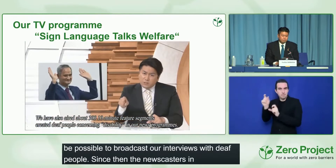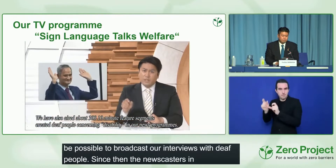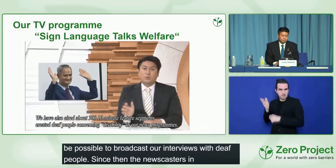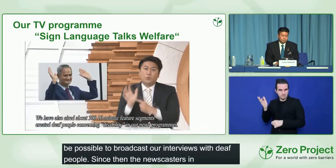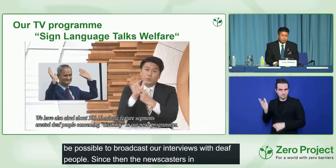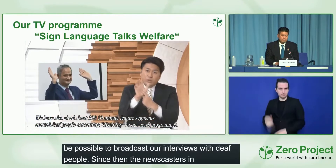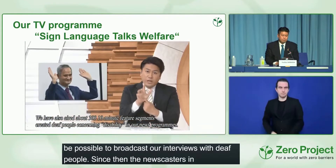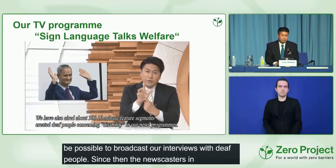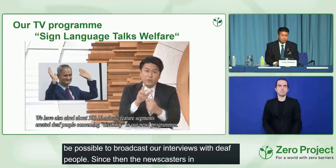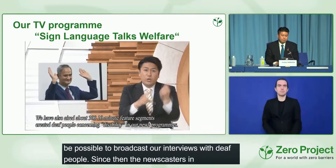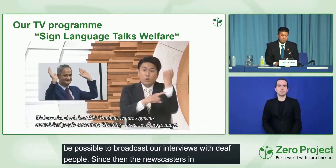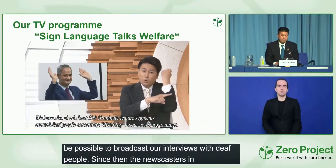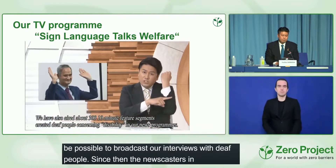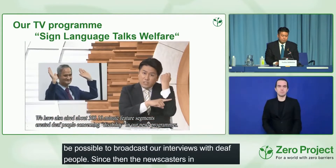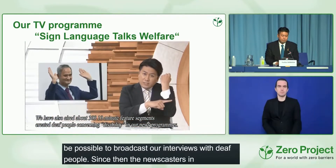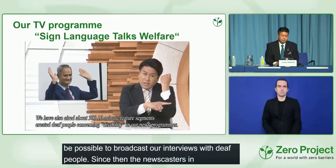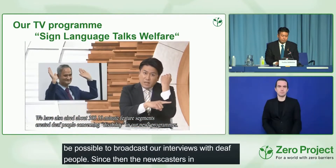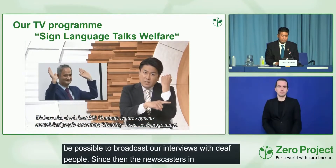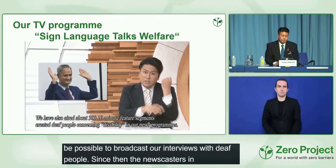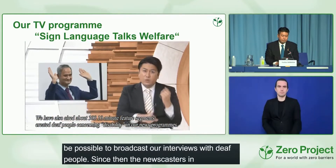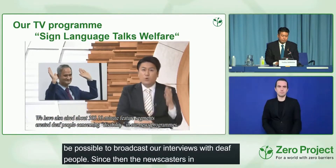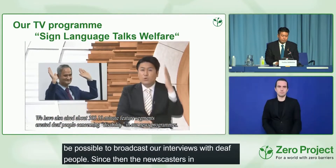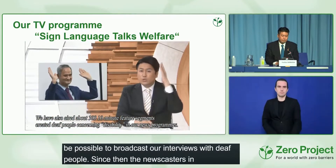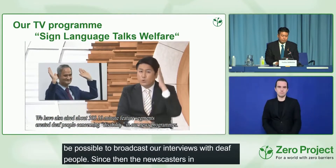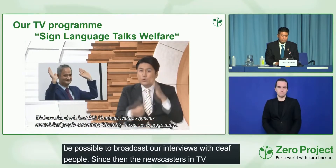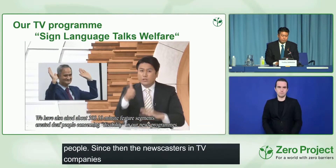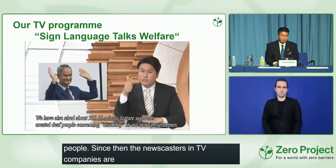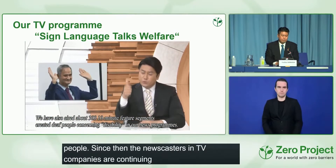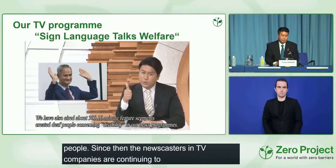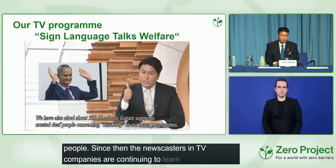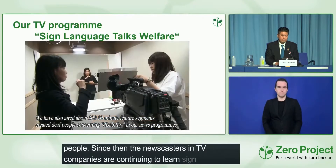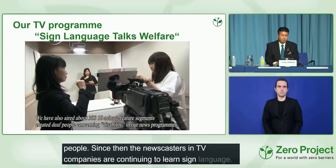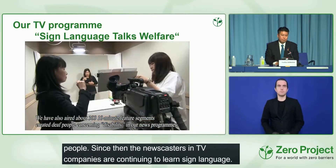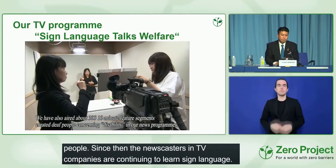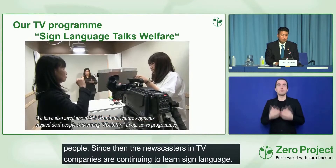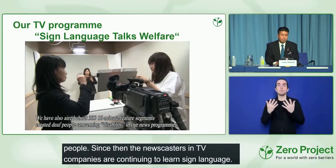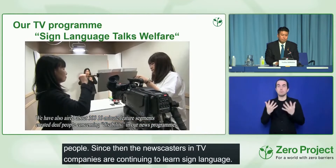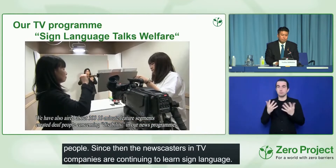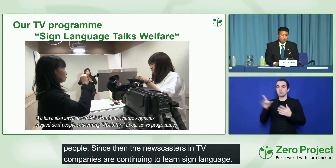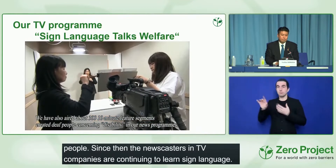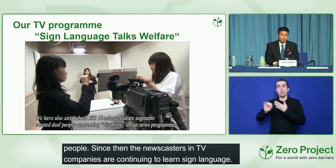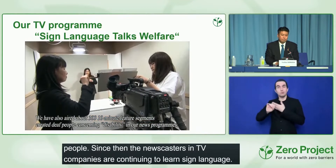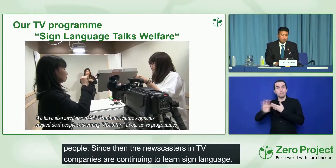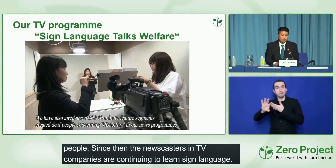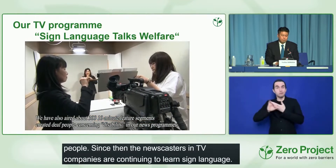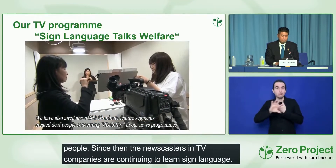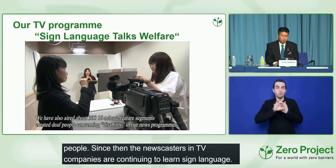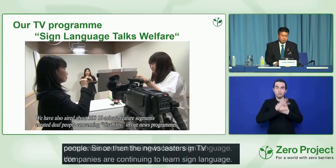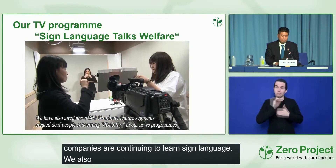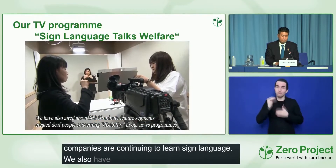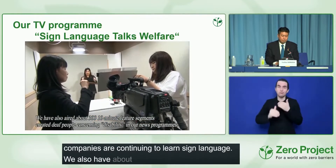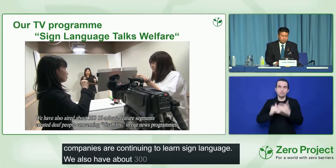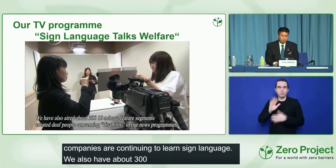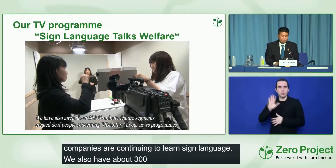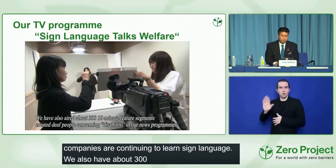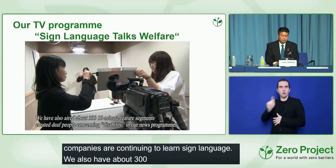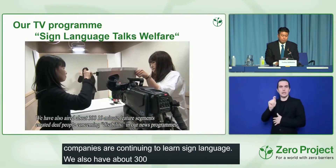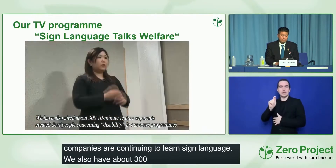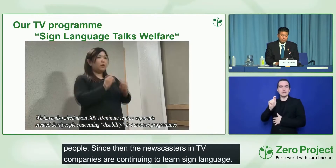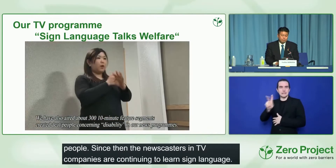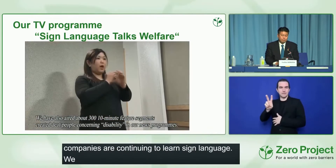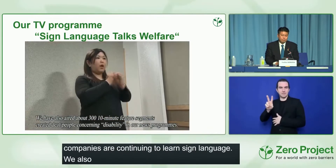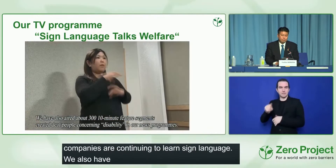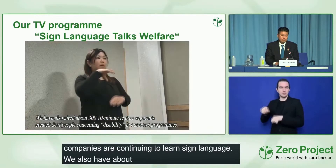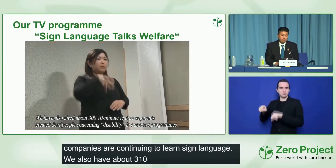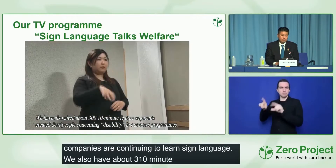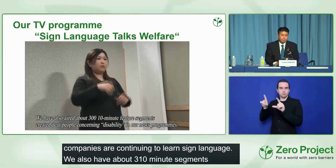-minute feature segments, created deaf people concerning disability in your news